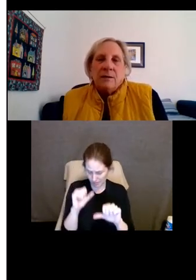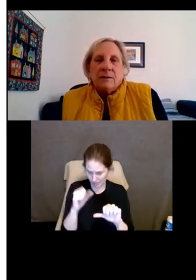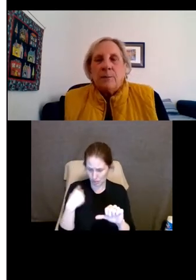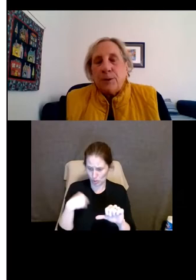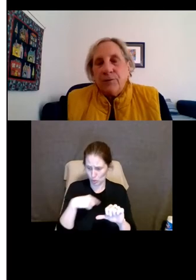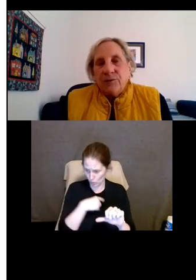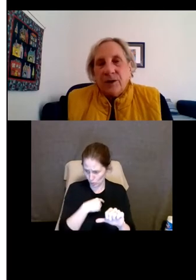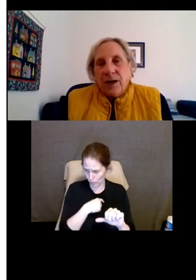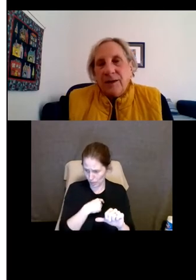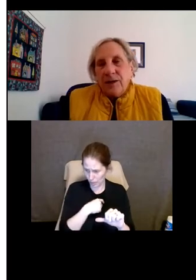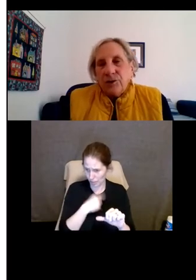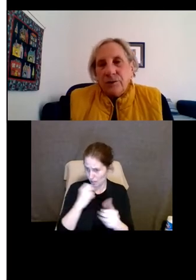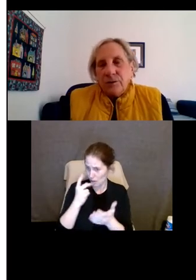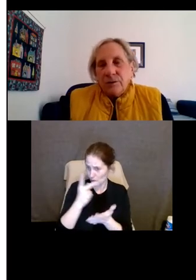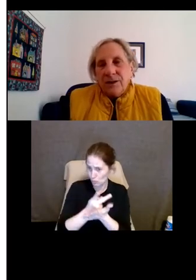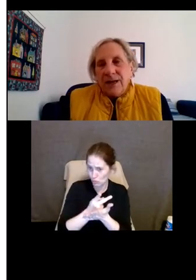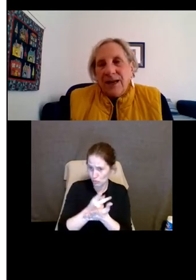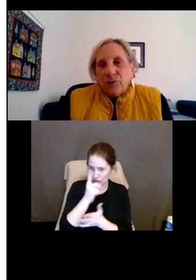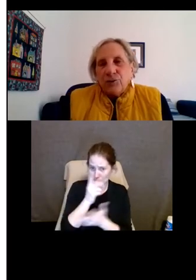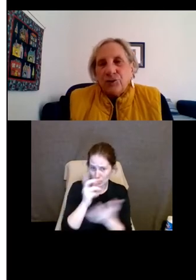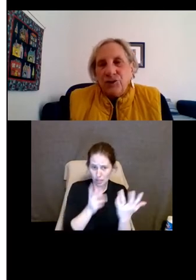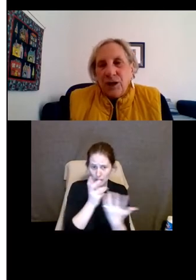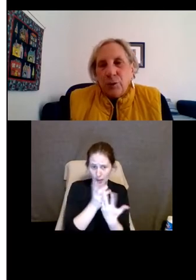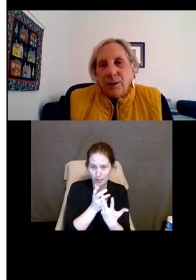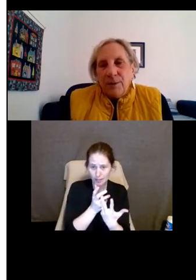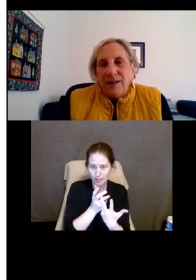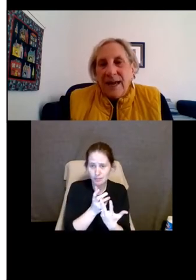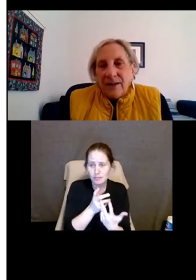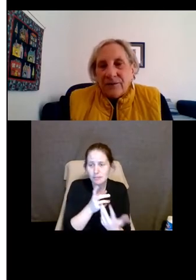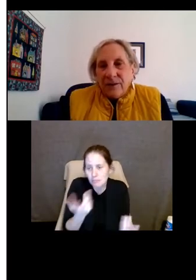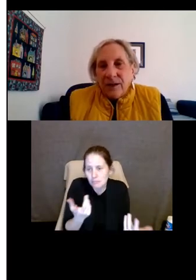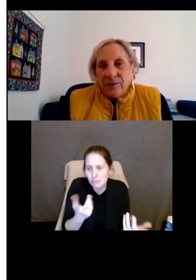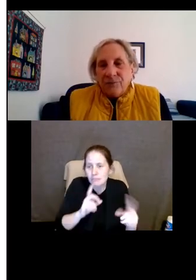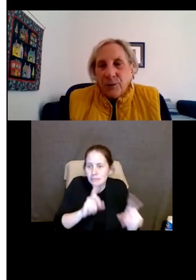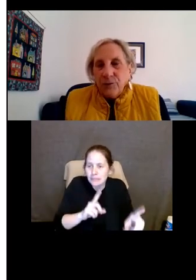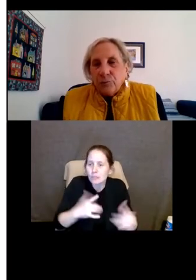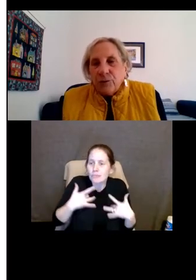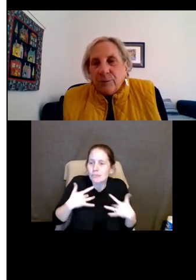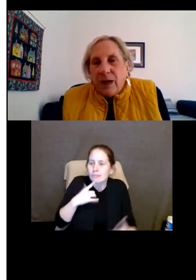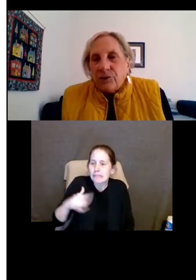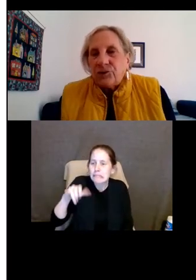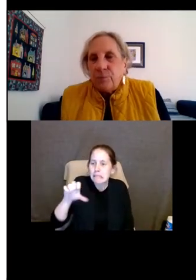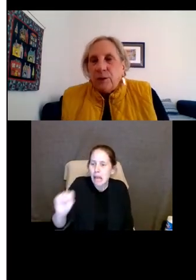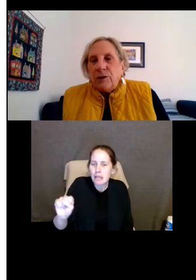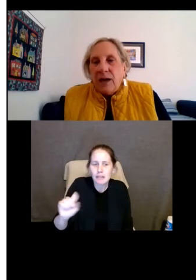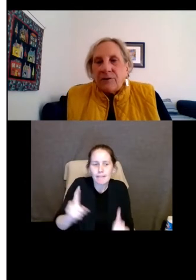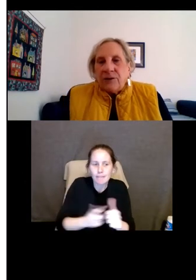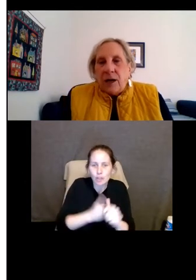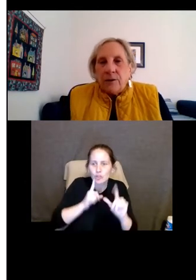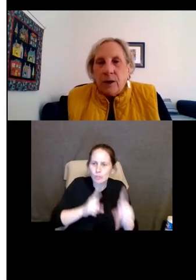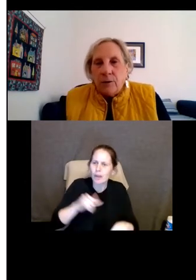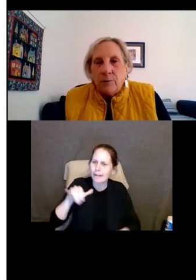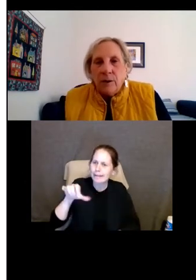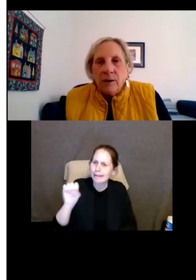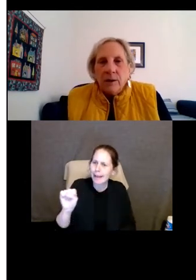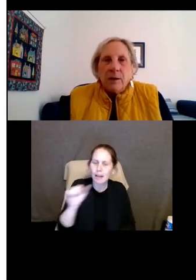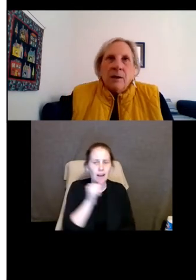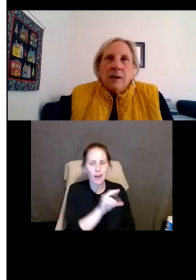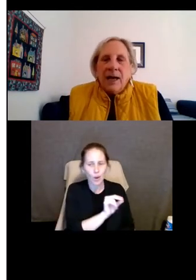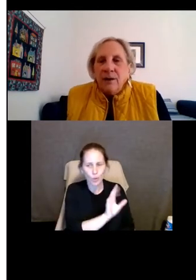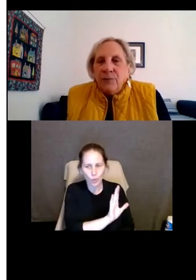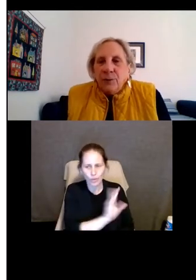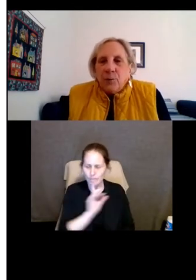approve this accommodation? The answer should generally be yes. The first response should be yes, not no.